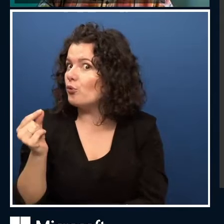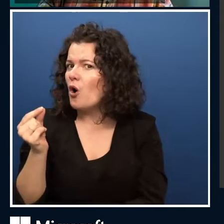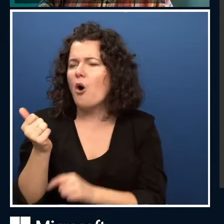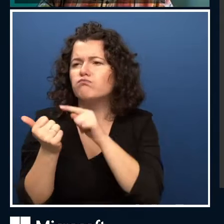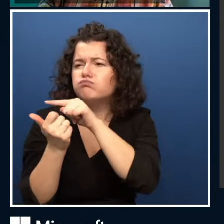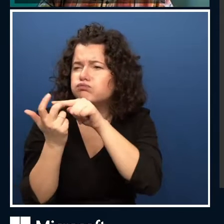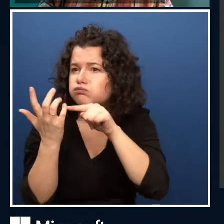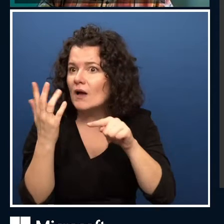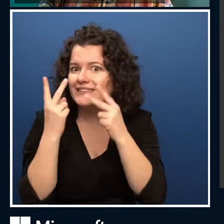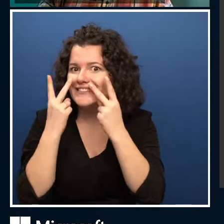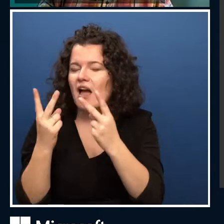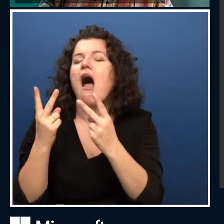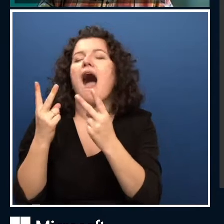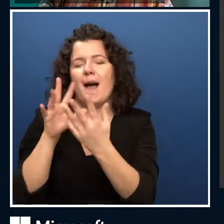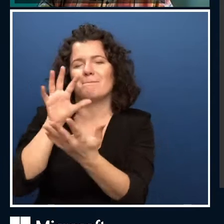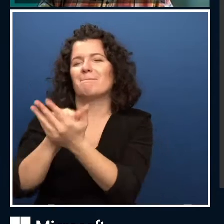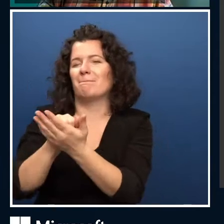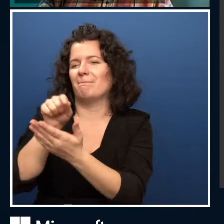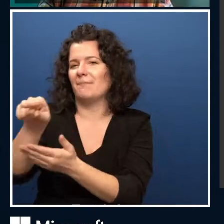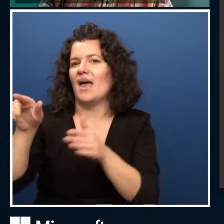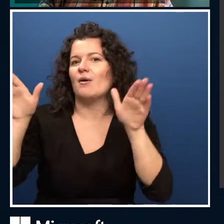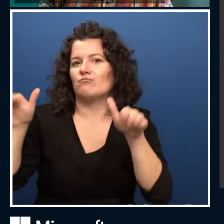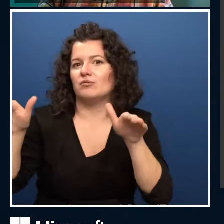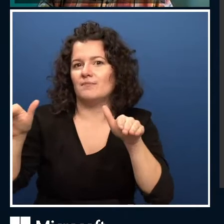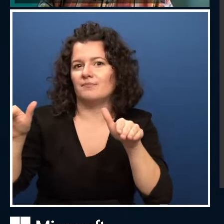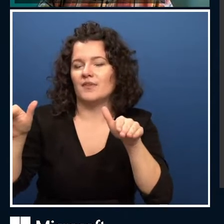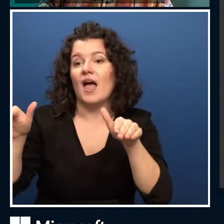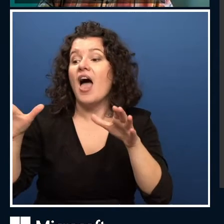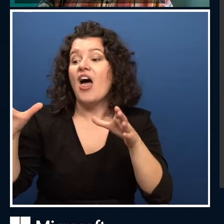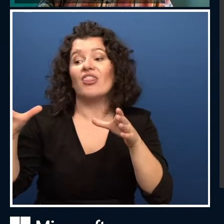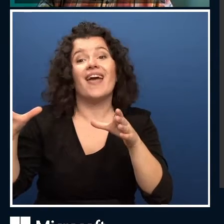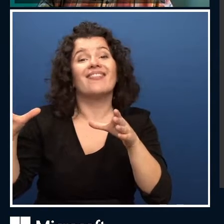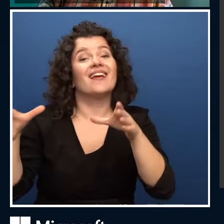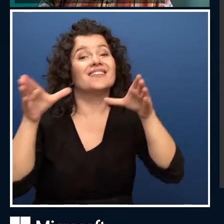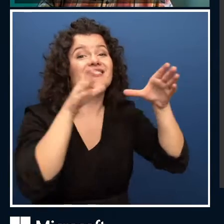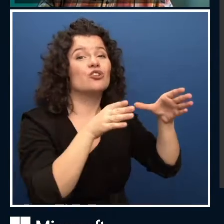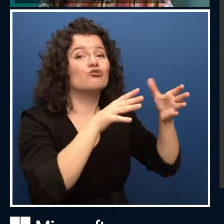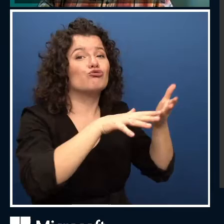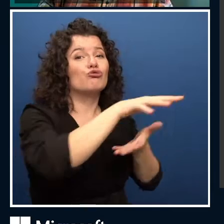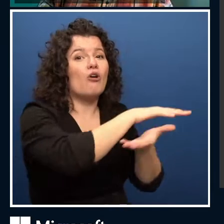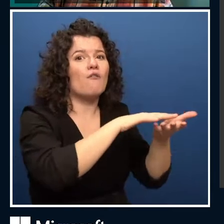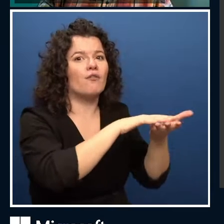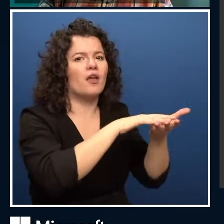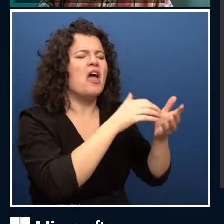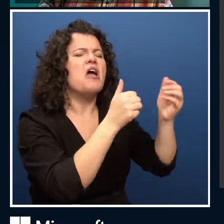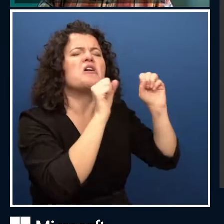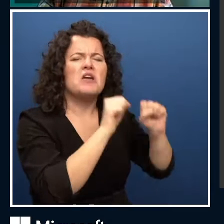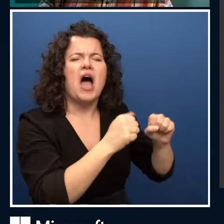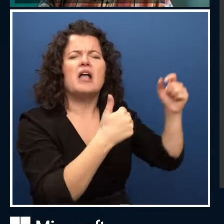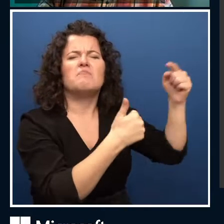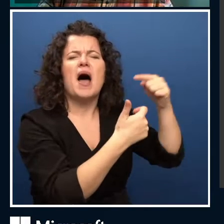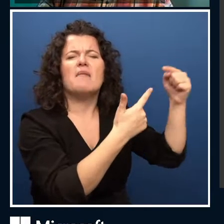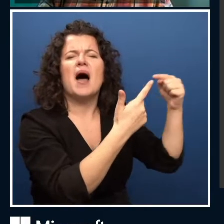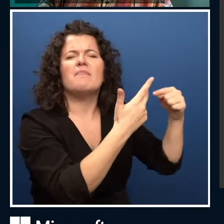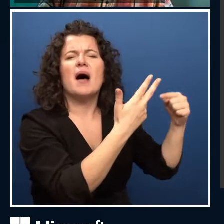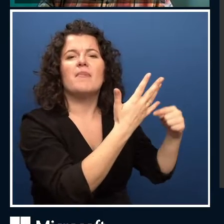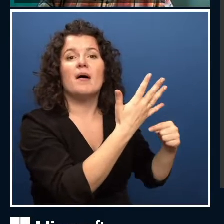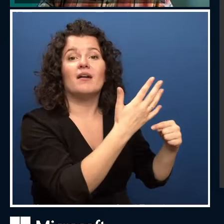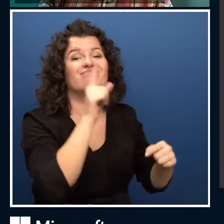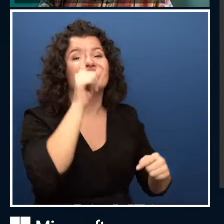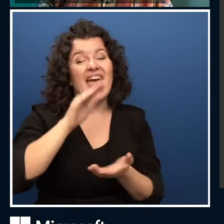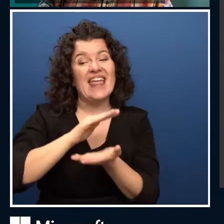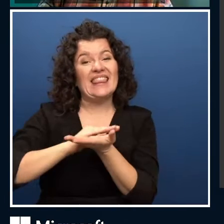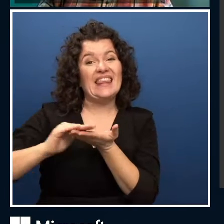this was considered quite scruffy, whereas neat AI was considered a more step by step process to something tree decision